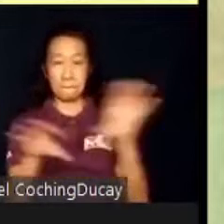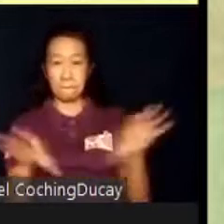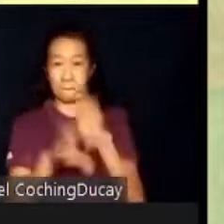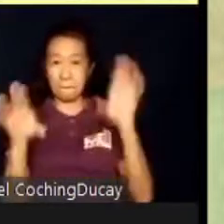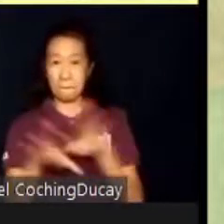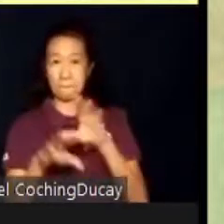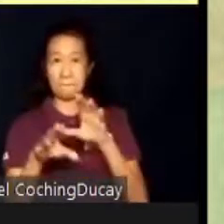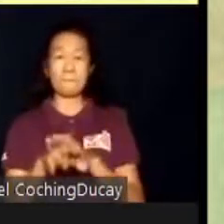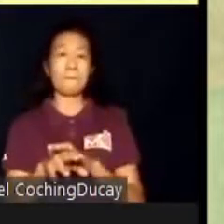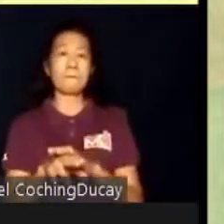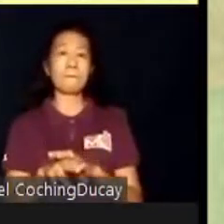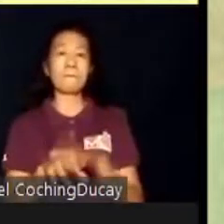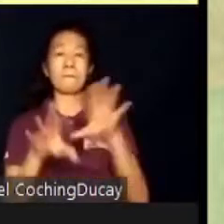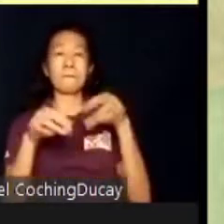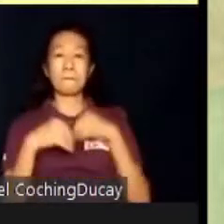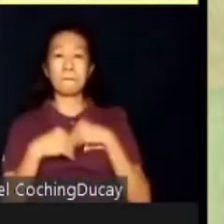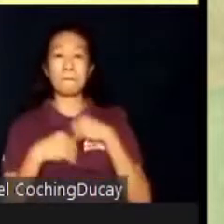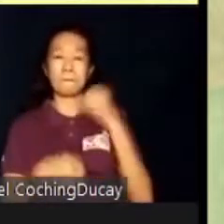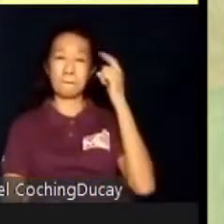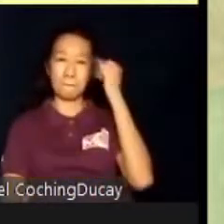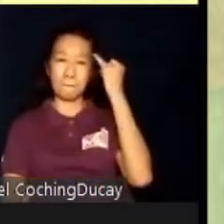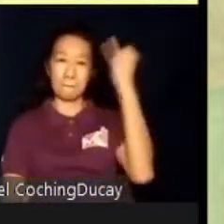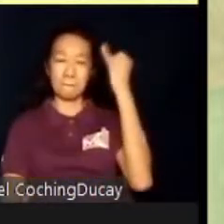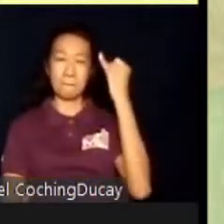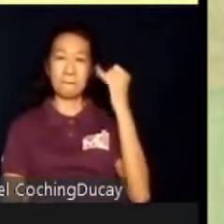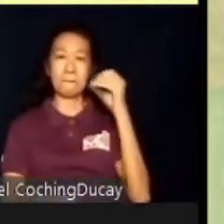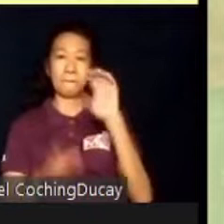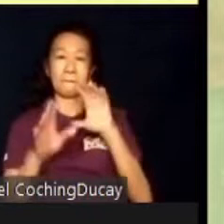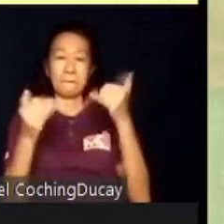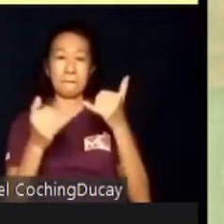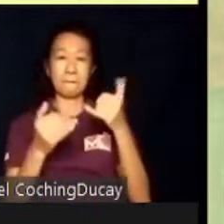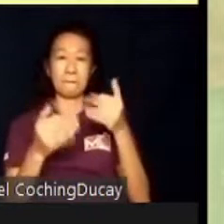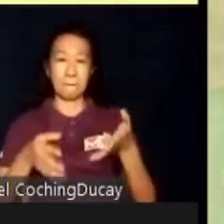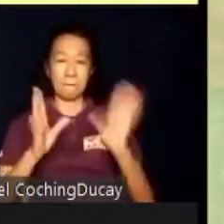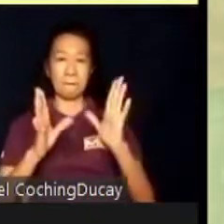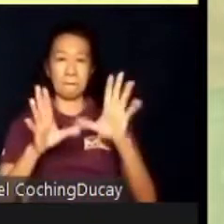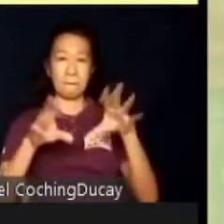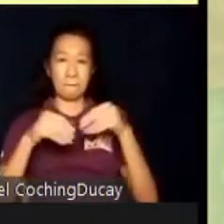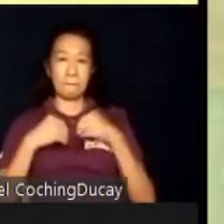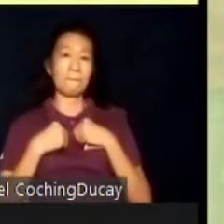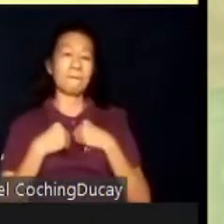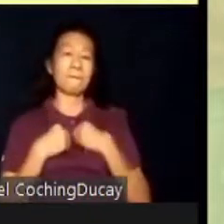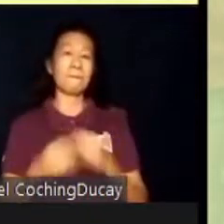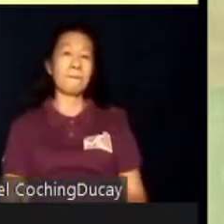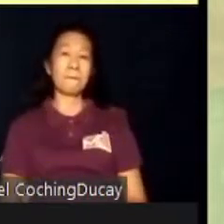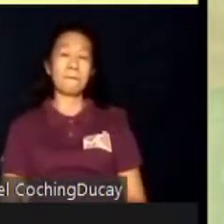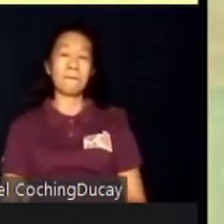based on the assumption that companies that willing to hire them exist.